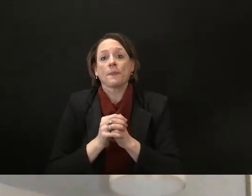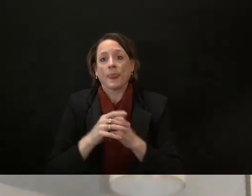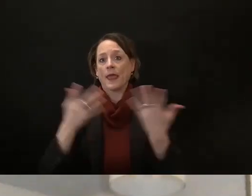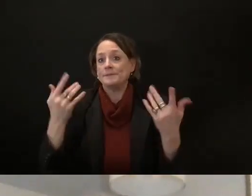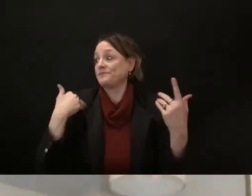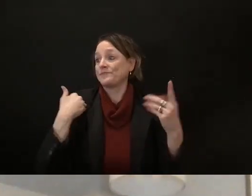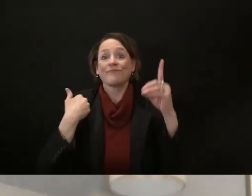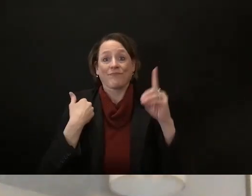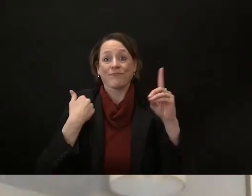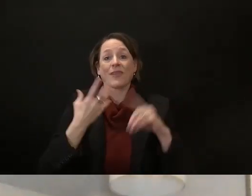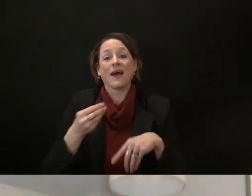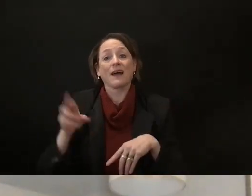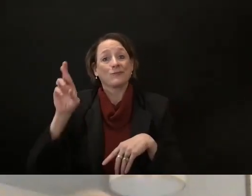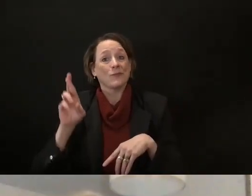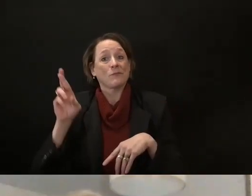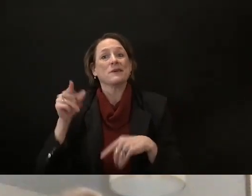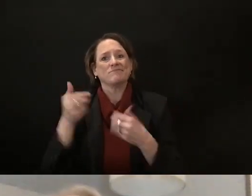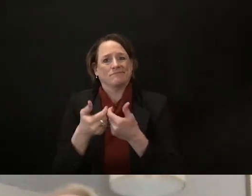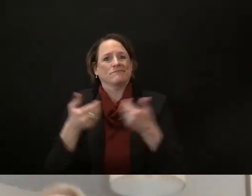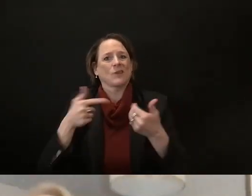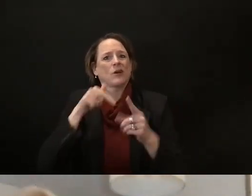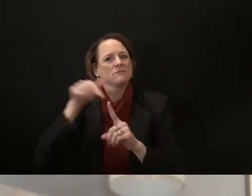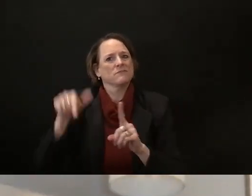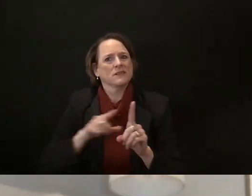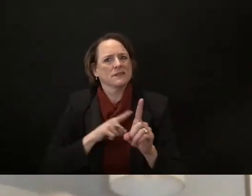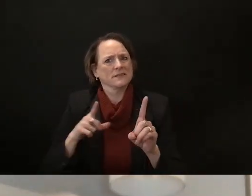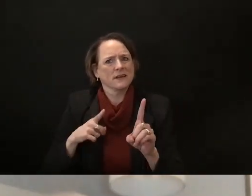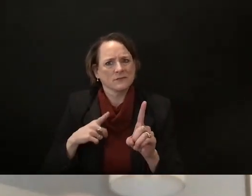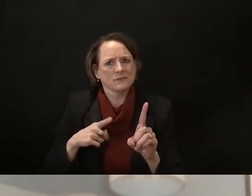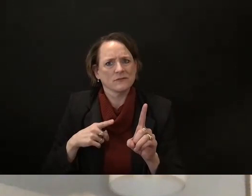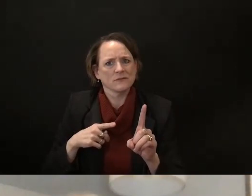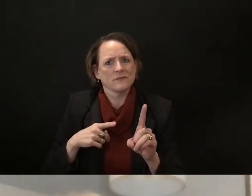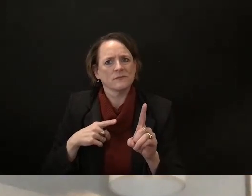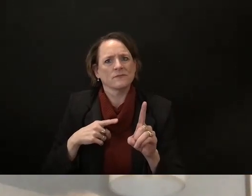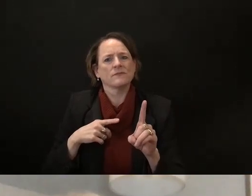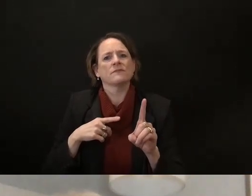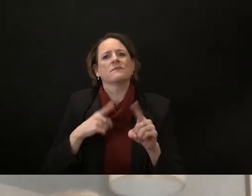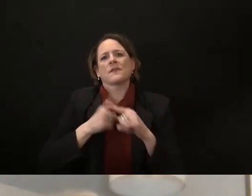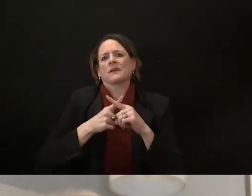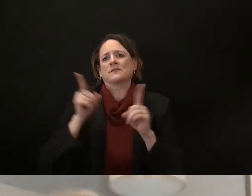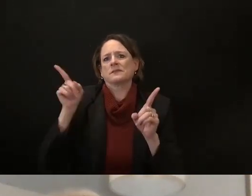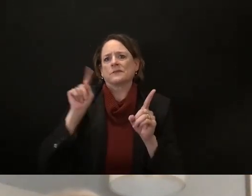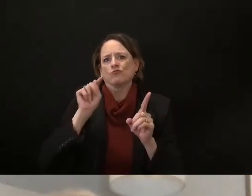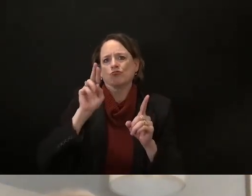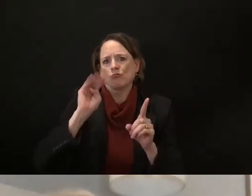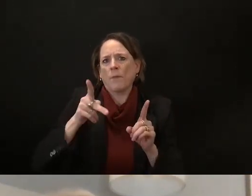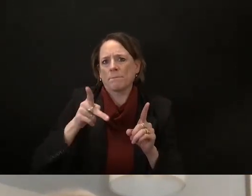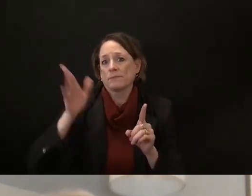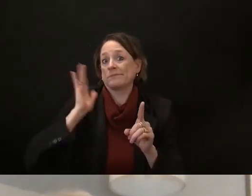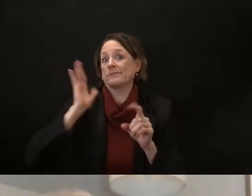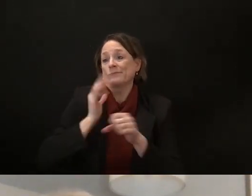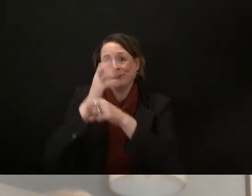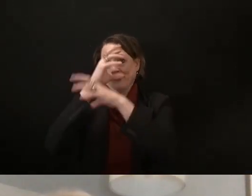republican governor donald trump um and so by going and saying that there's no emergency the